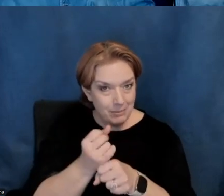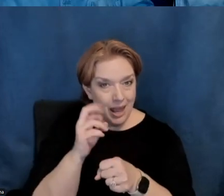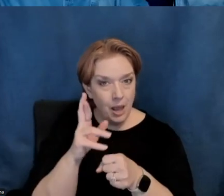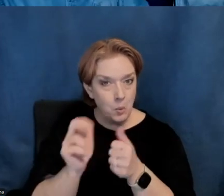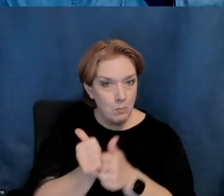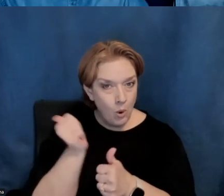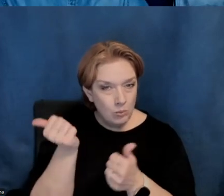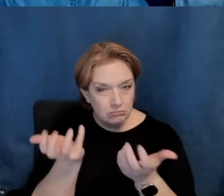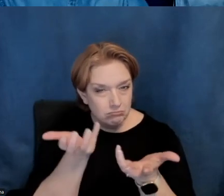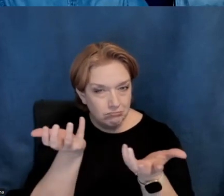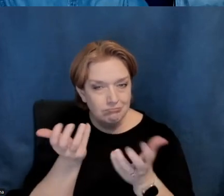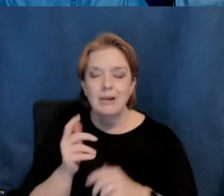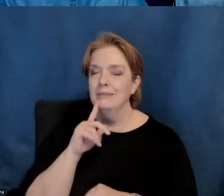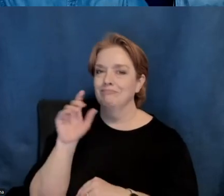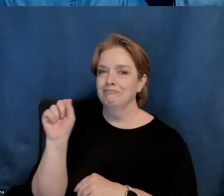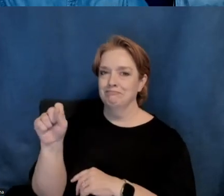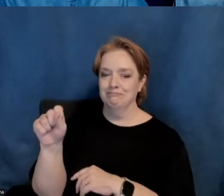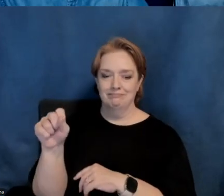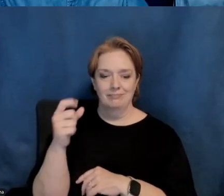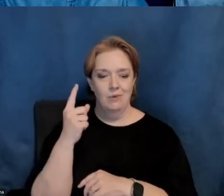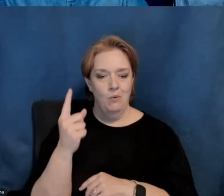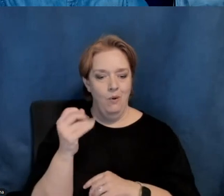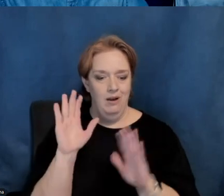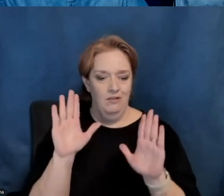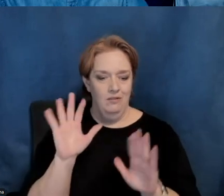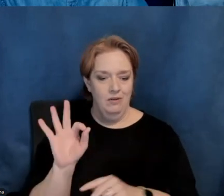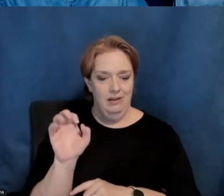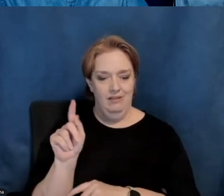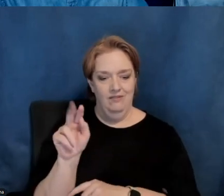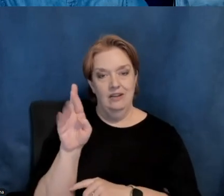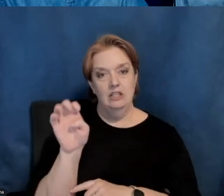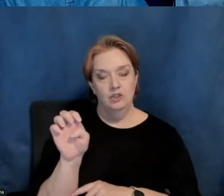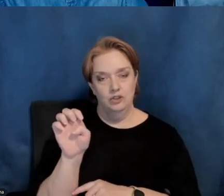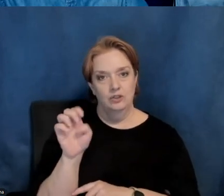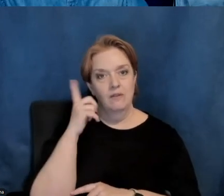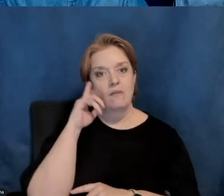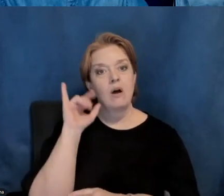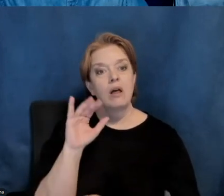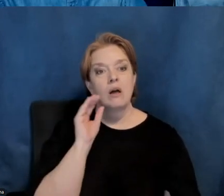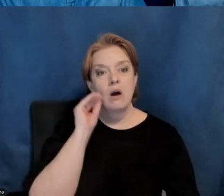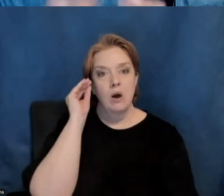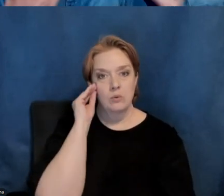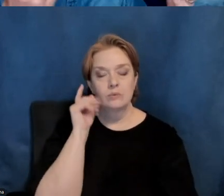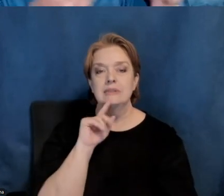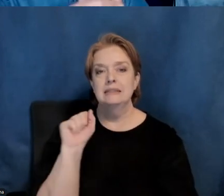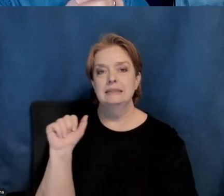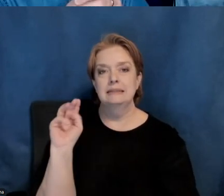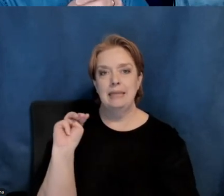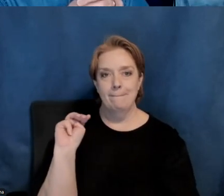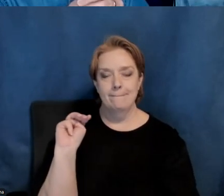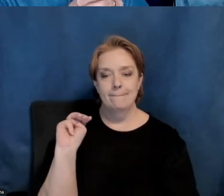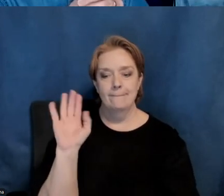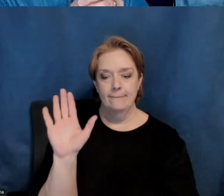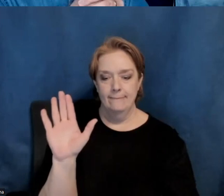Yeah. Uh, and in fact, uh, you know, one of the great features I think of, uh, of the Maloof house is Sam's, uh, you know,